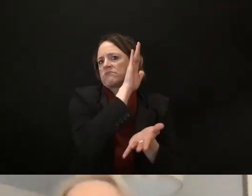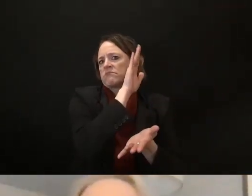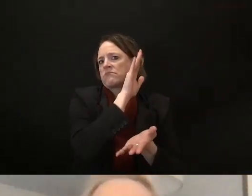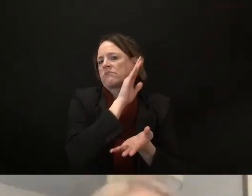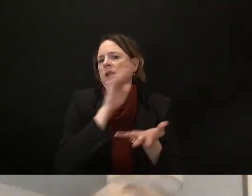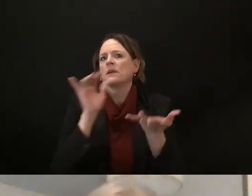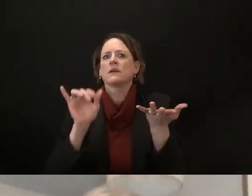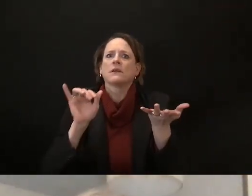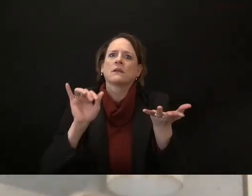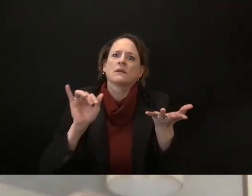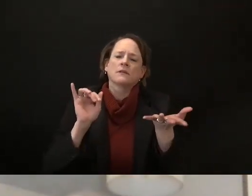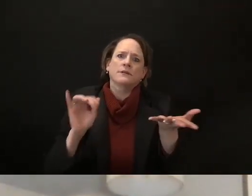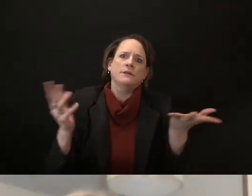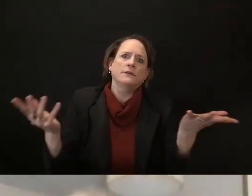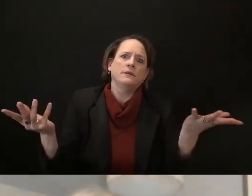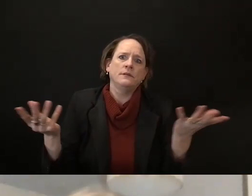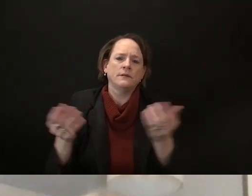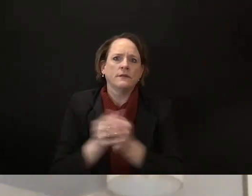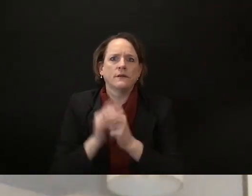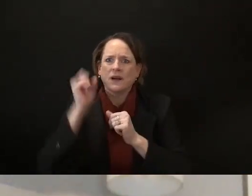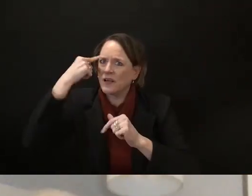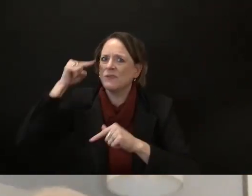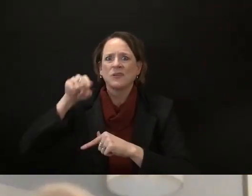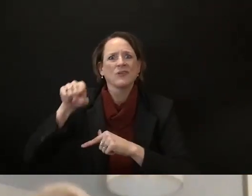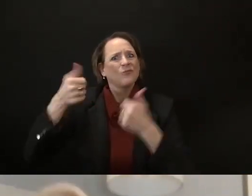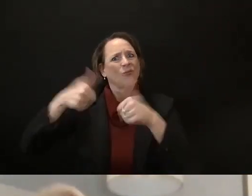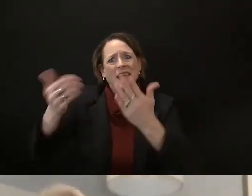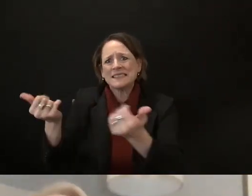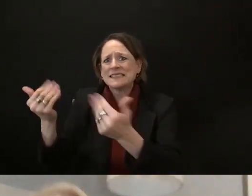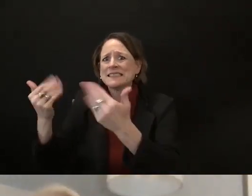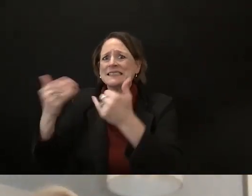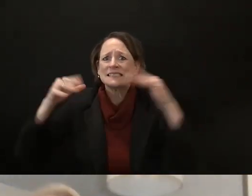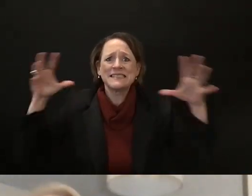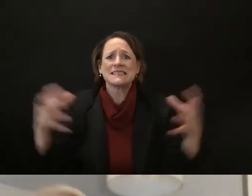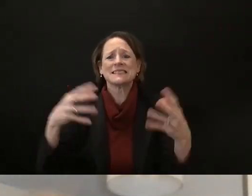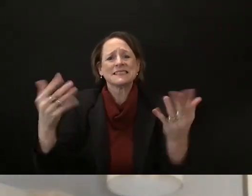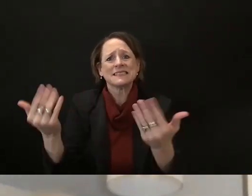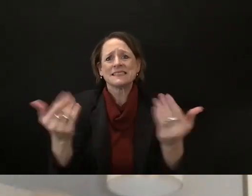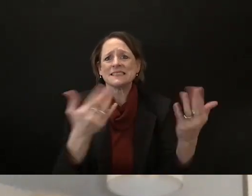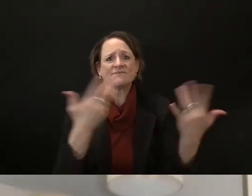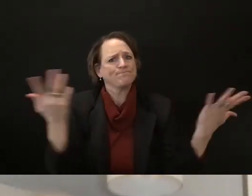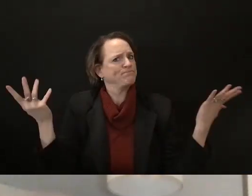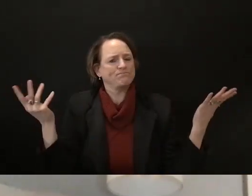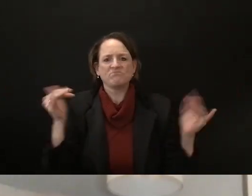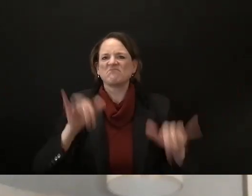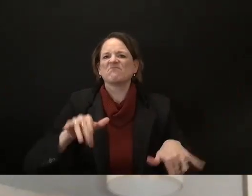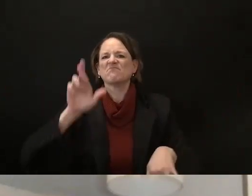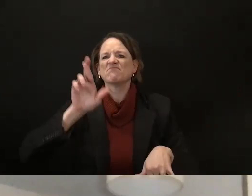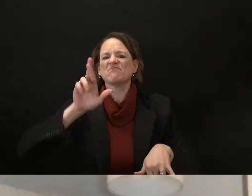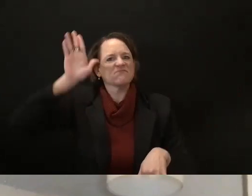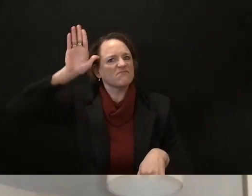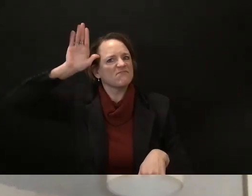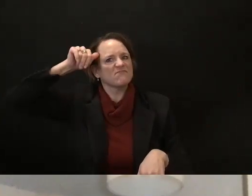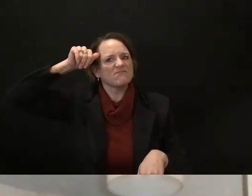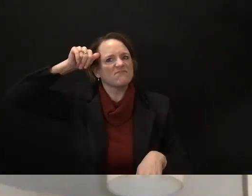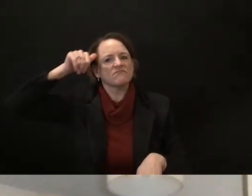you know that's that's the situation we find ourselves in and we do come back now to meet why for a joint